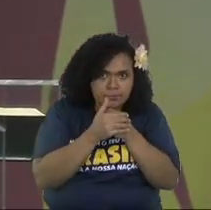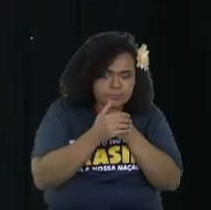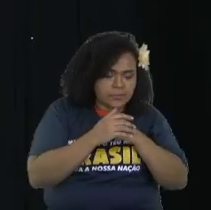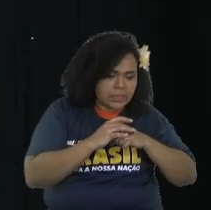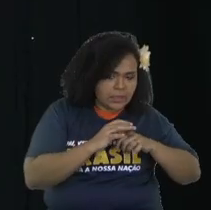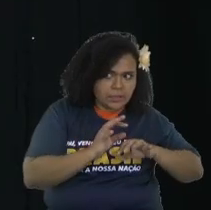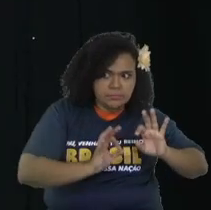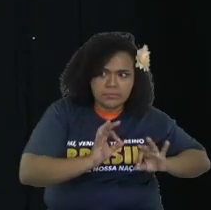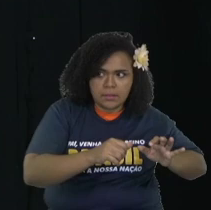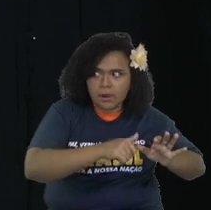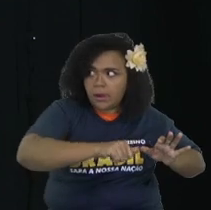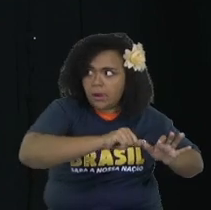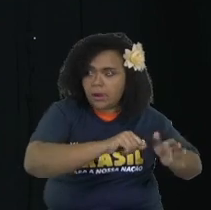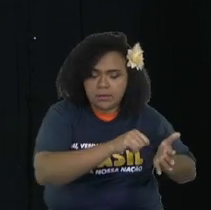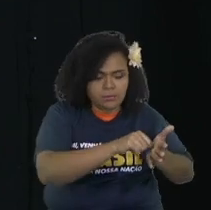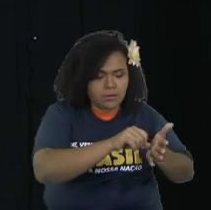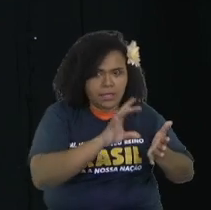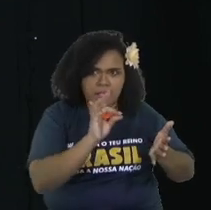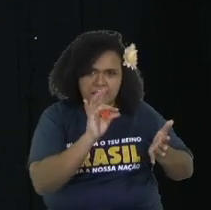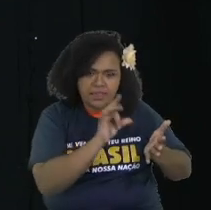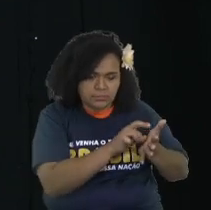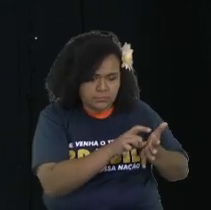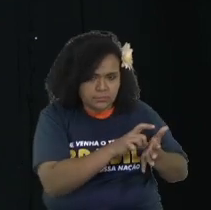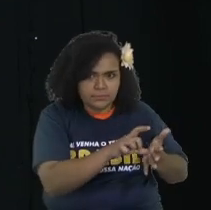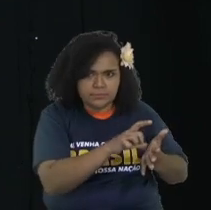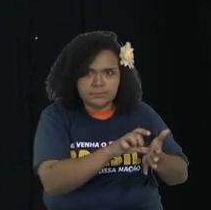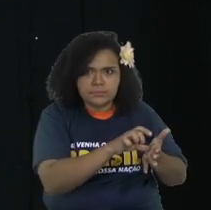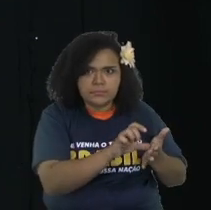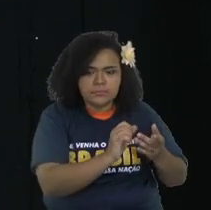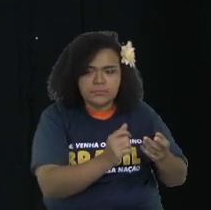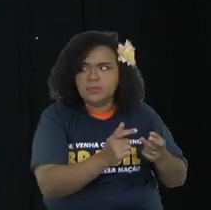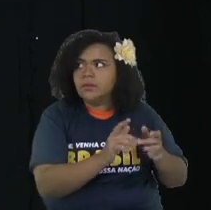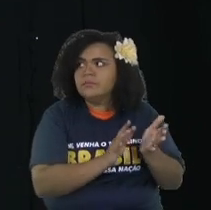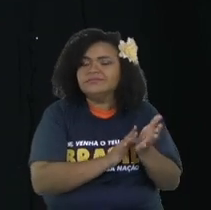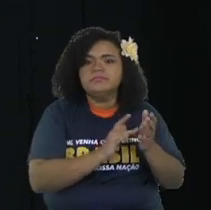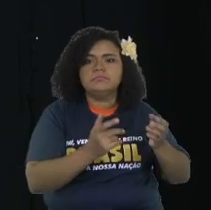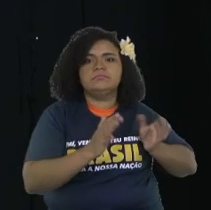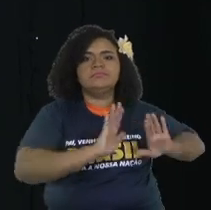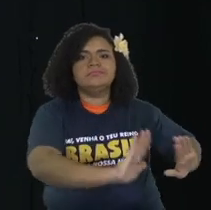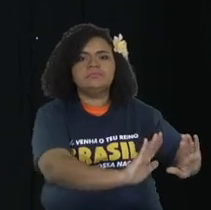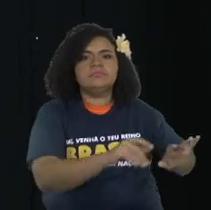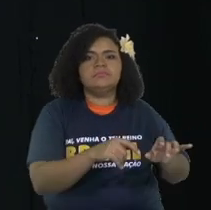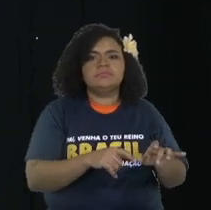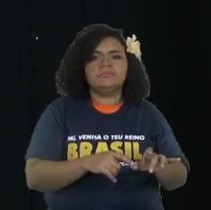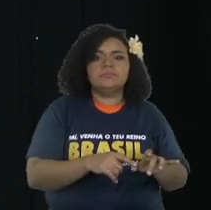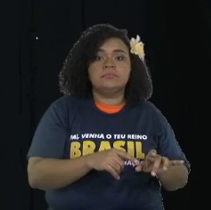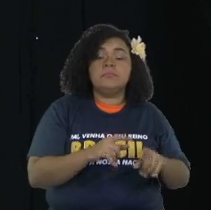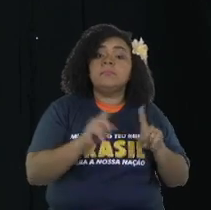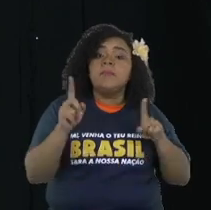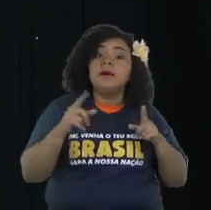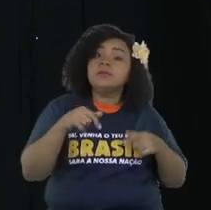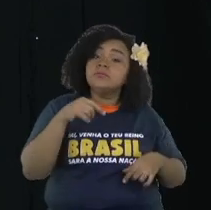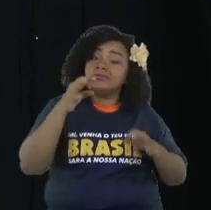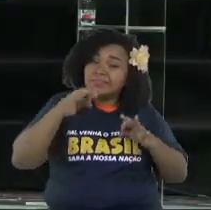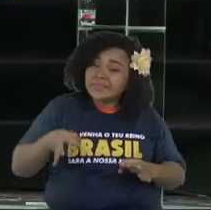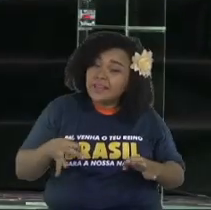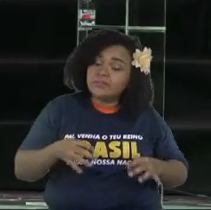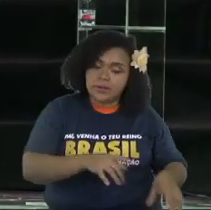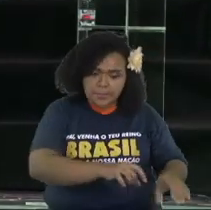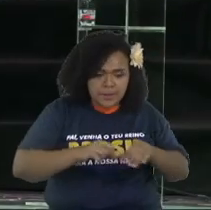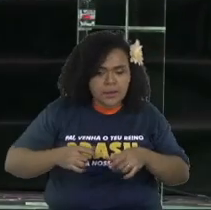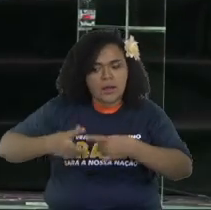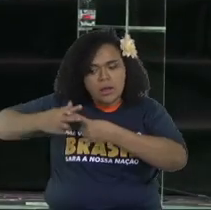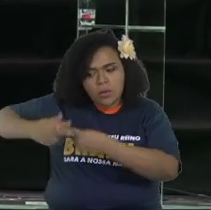the shower pipes, and he broke it. Instead of taking out the pipe